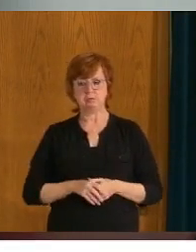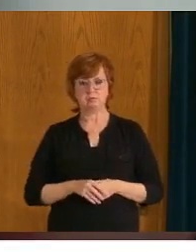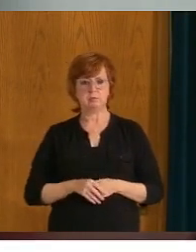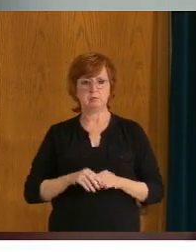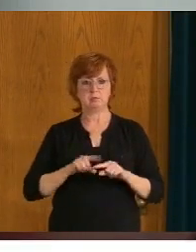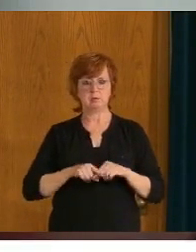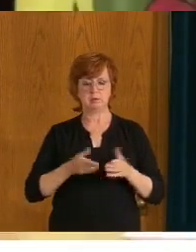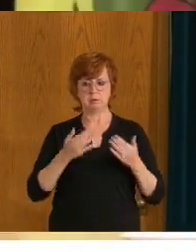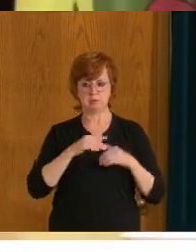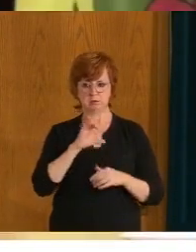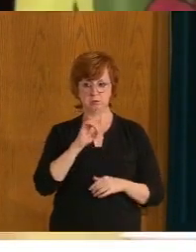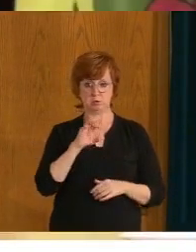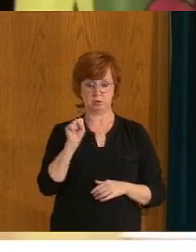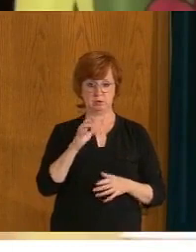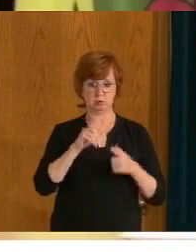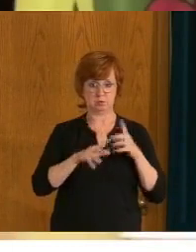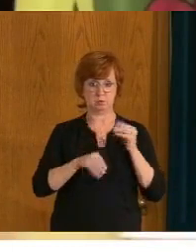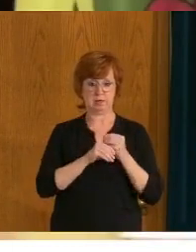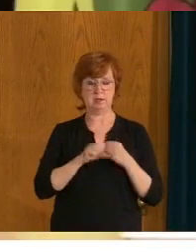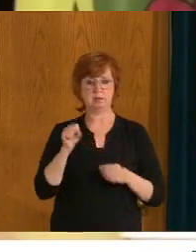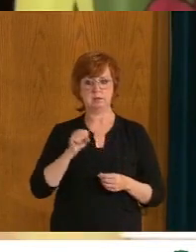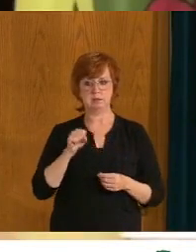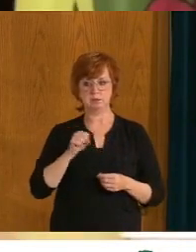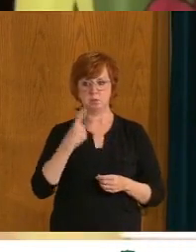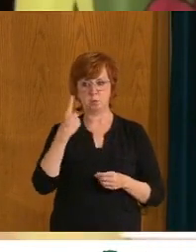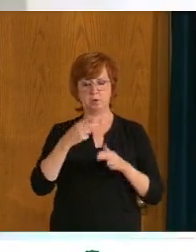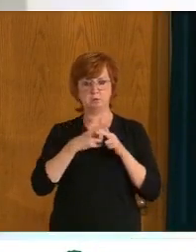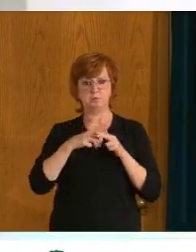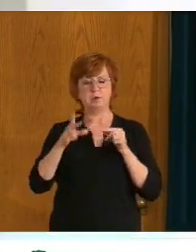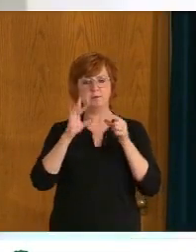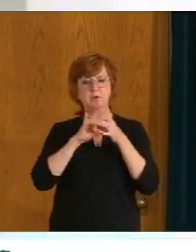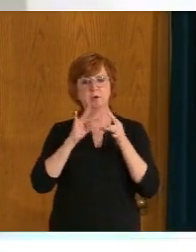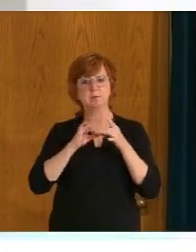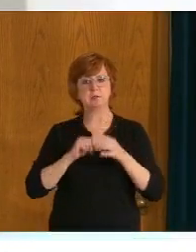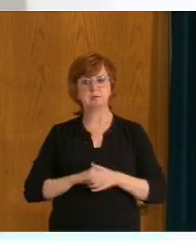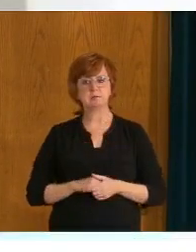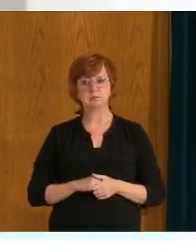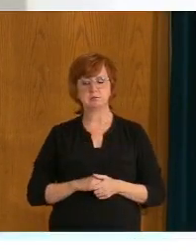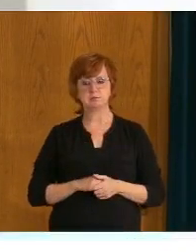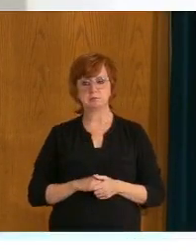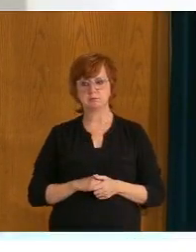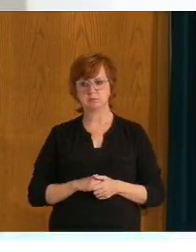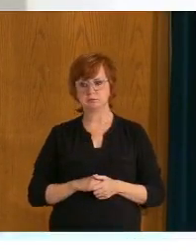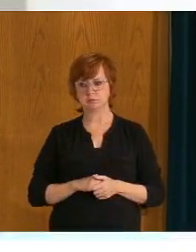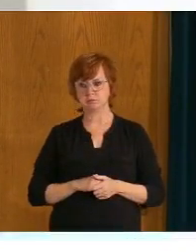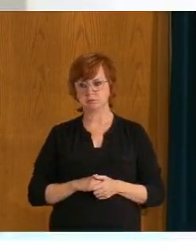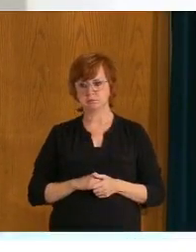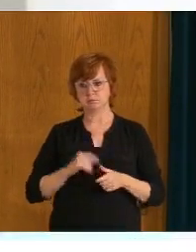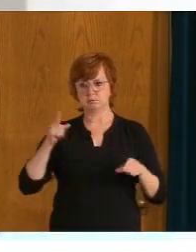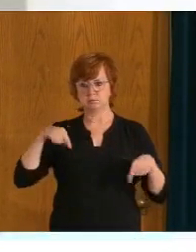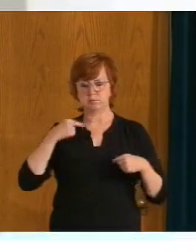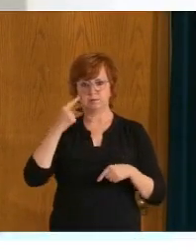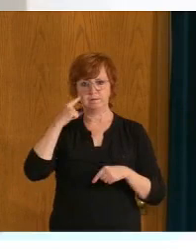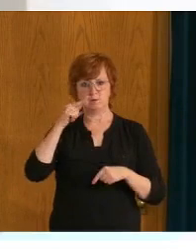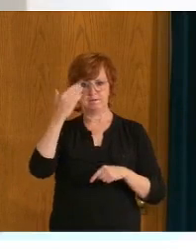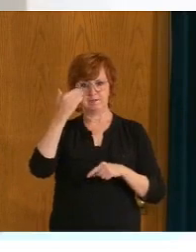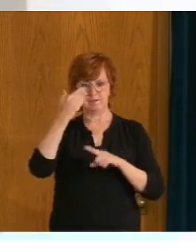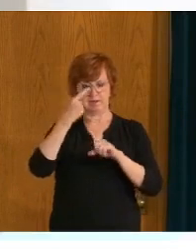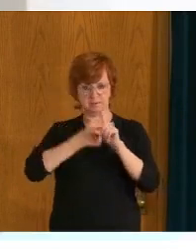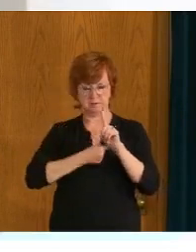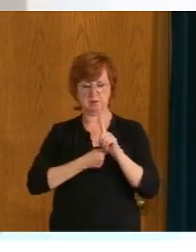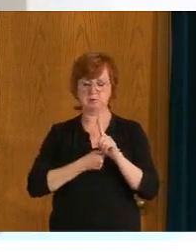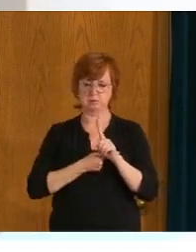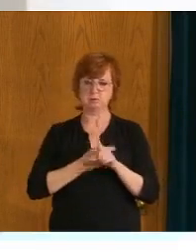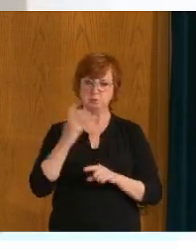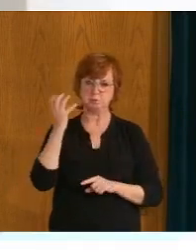Dr. Shahab, anything to add? Yeah, the only comment I'll make is that obviously, you know, last 15 months were very significant in